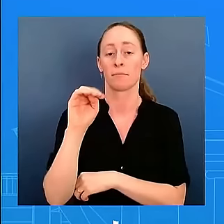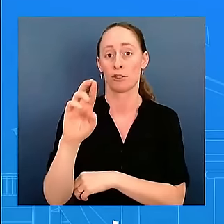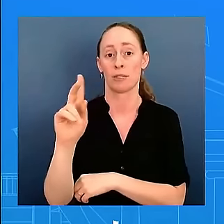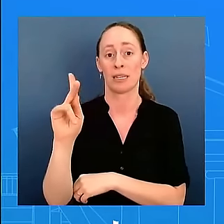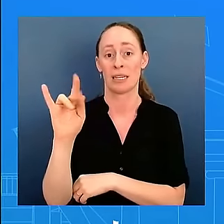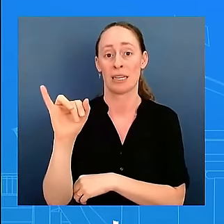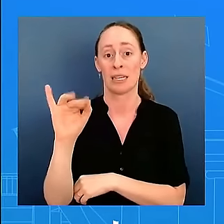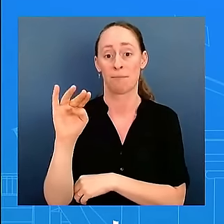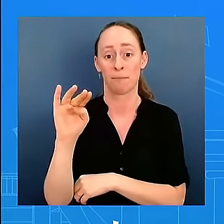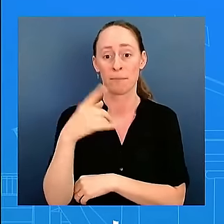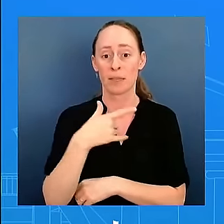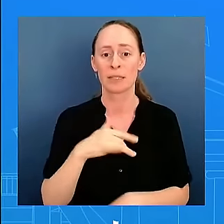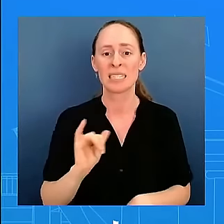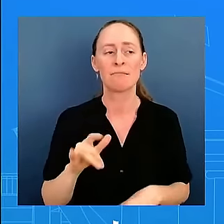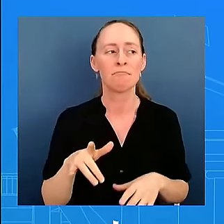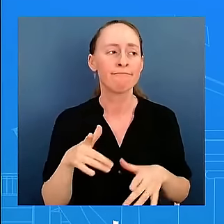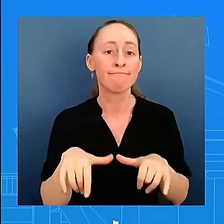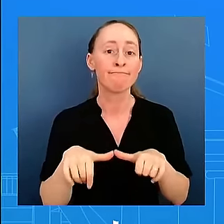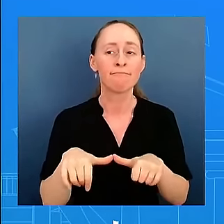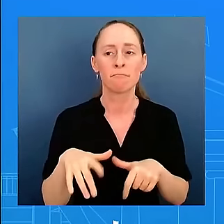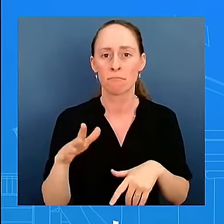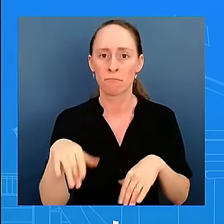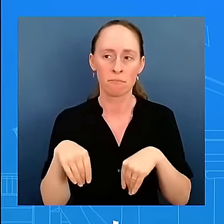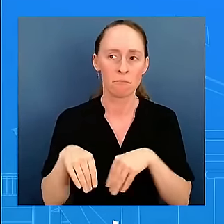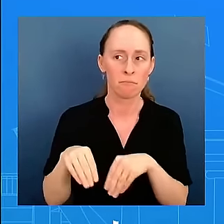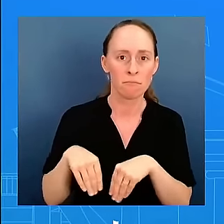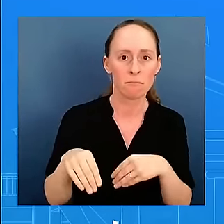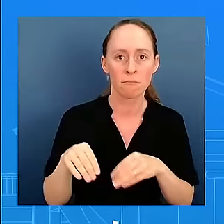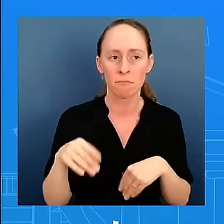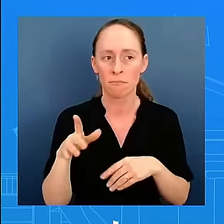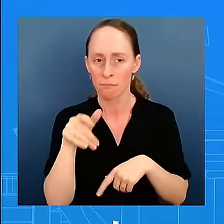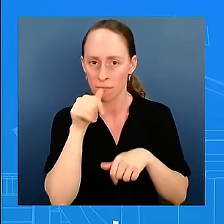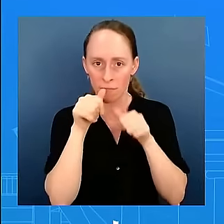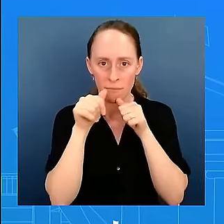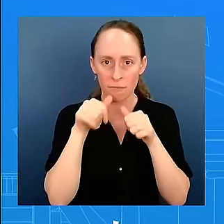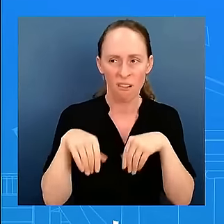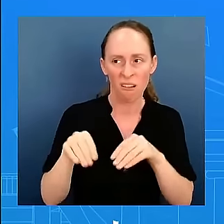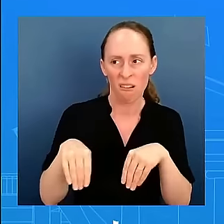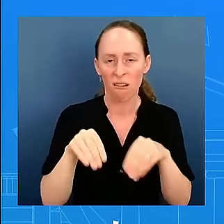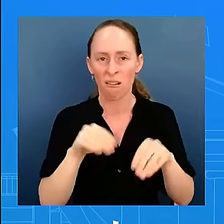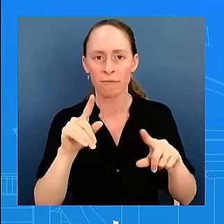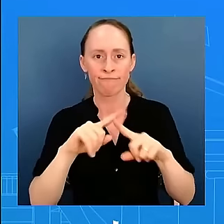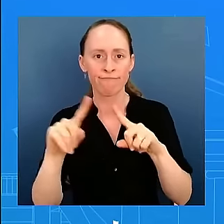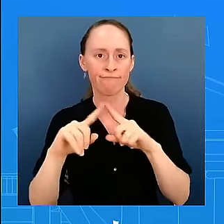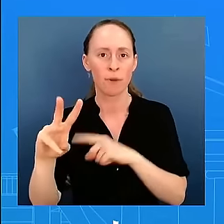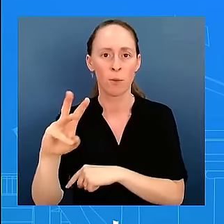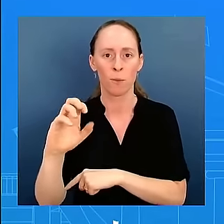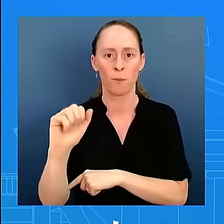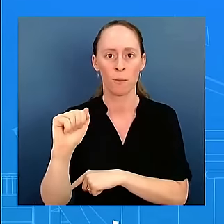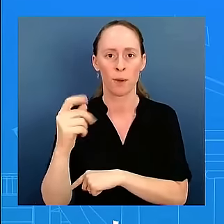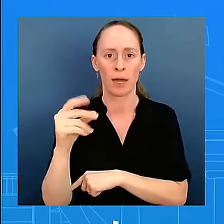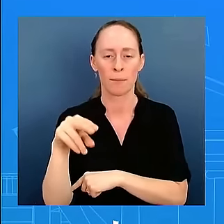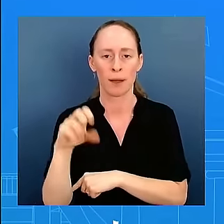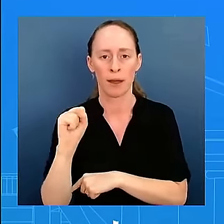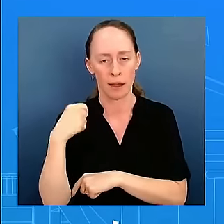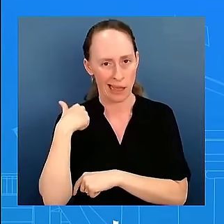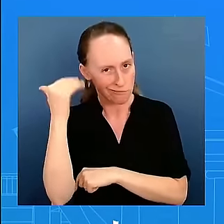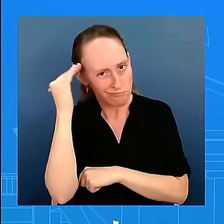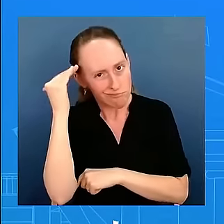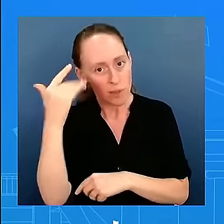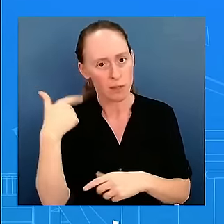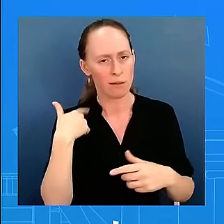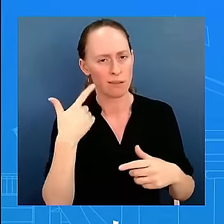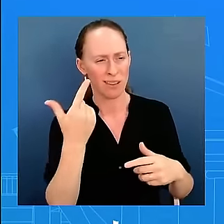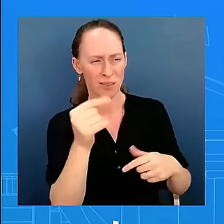and we continue to work with allies and partners and counterparts to hold them accountable for that. They're also exporting technology and weapons